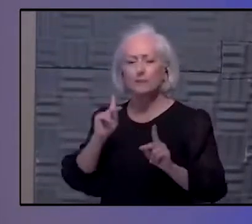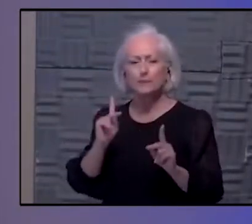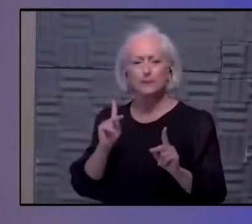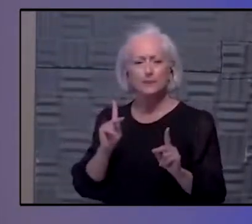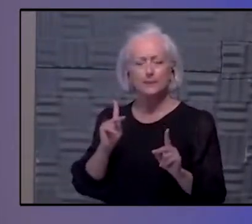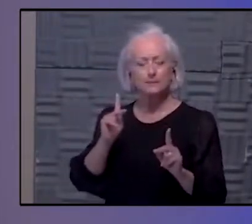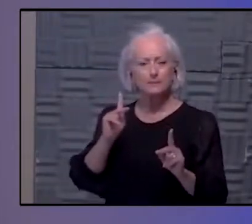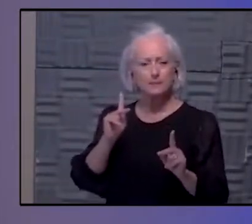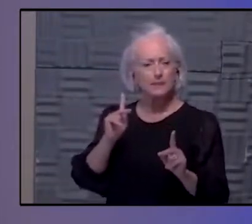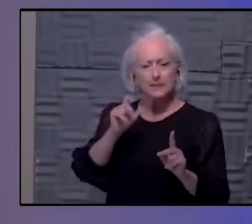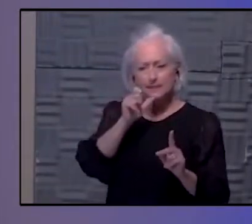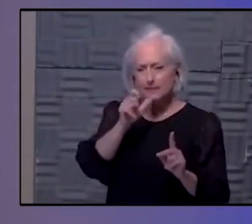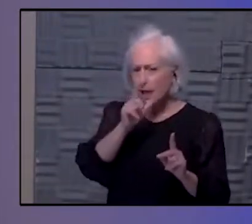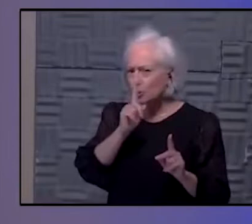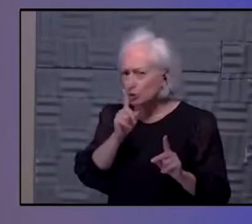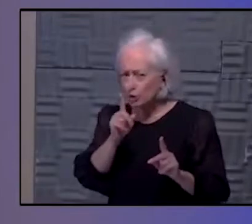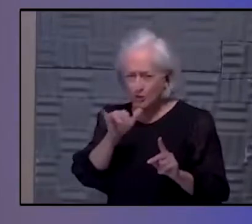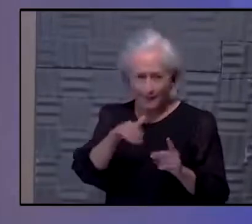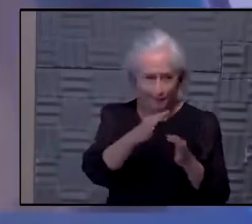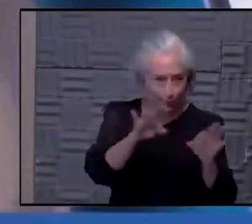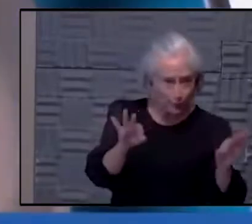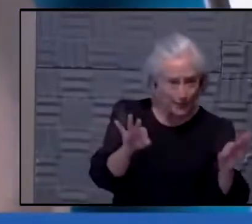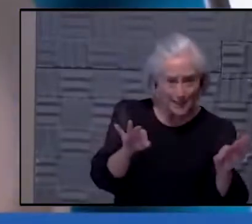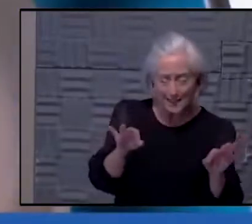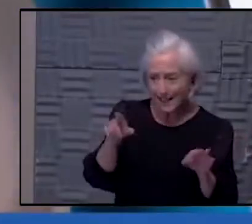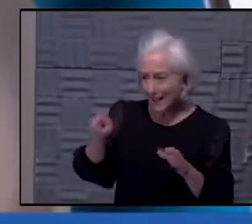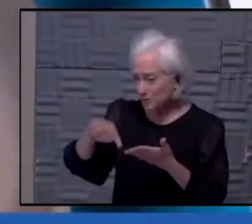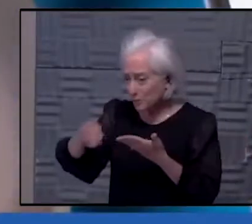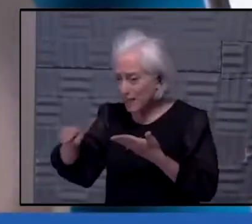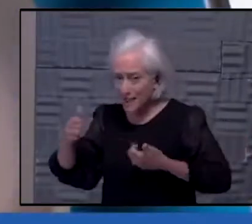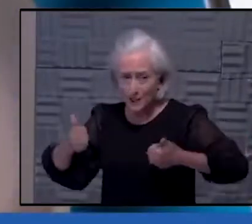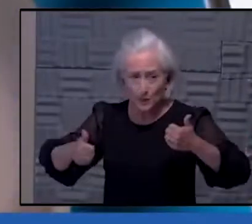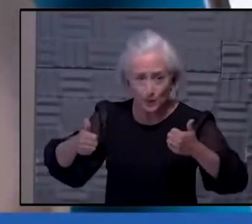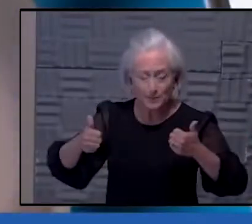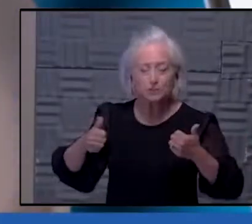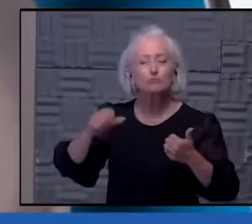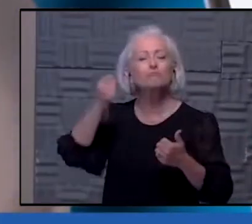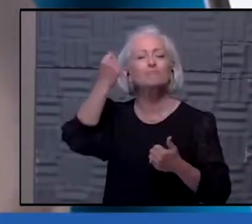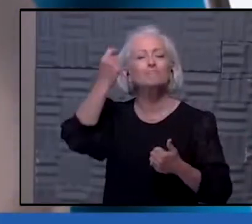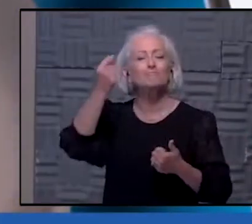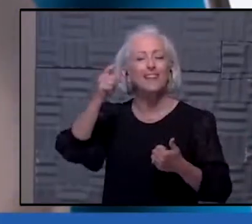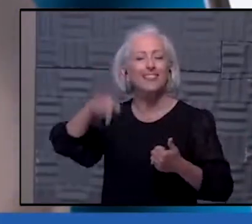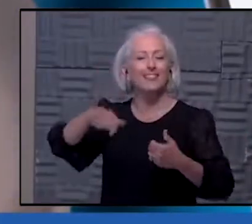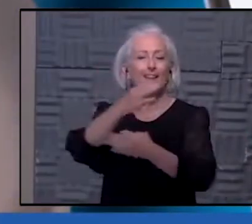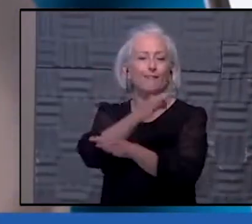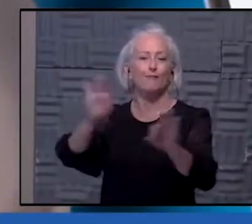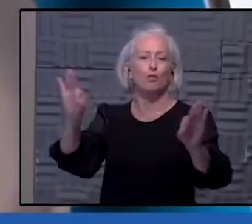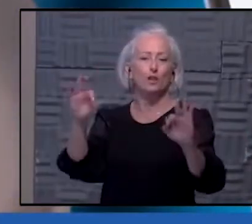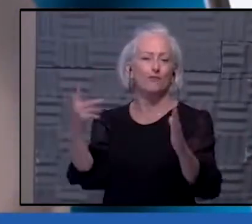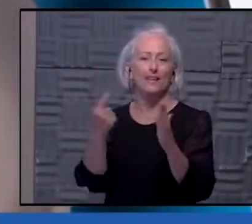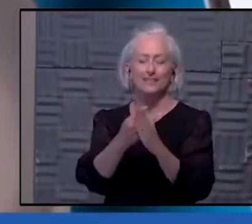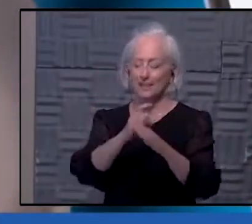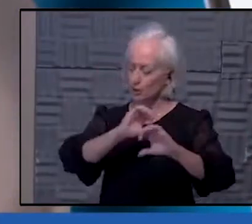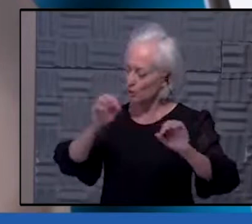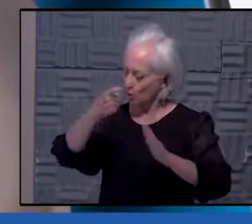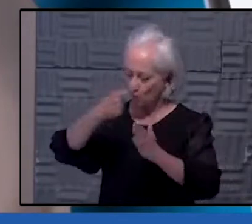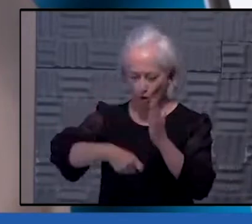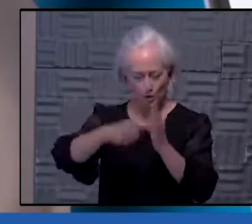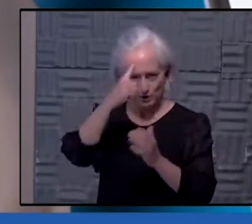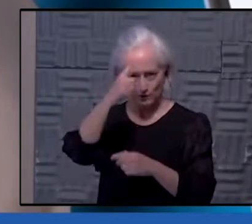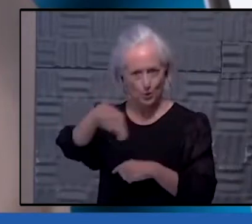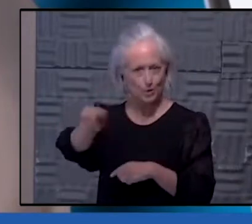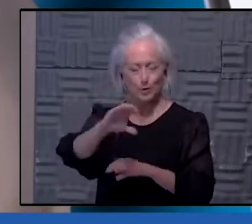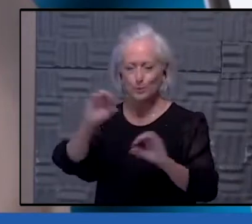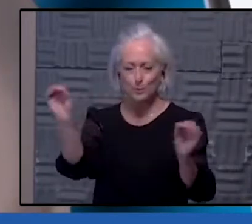that it is free for everyone, no matter what. That is really good. That is true. We're not charging for it, but